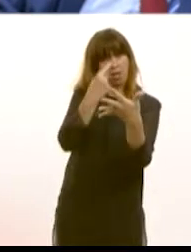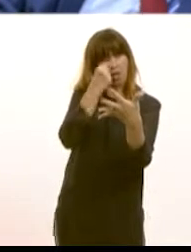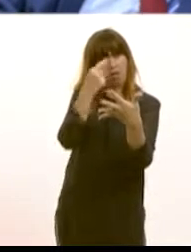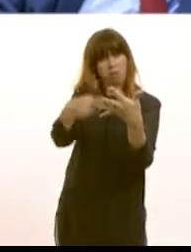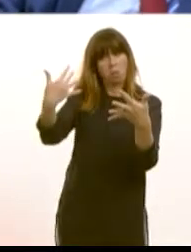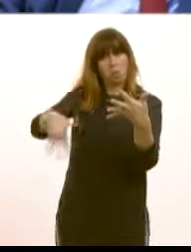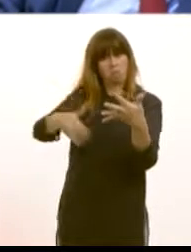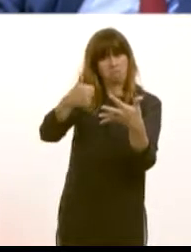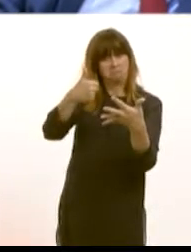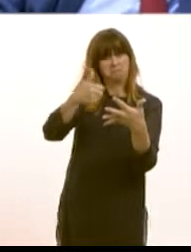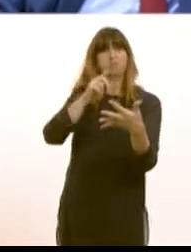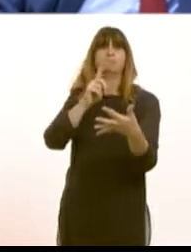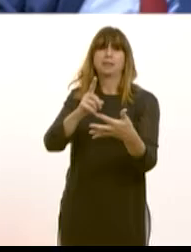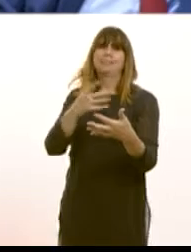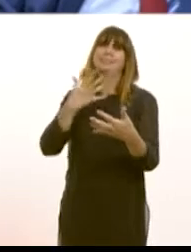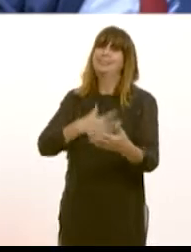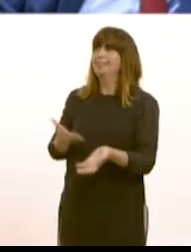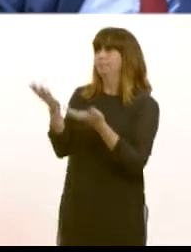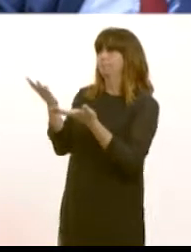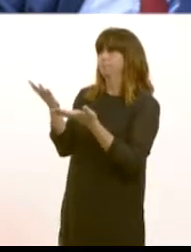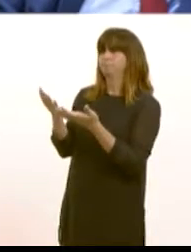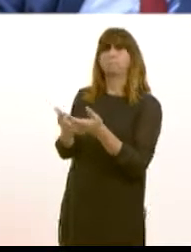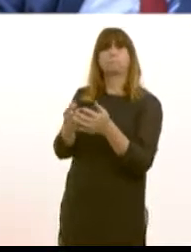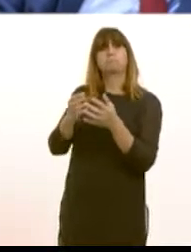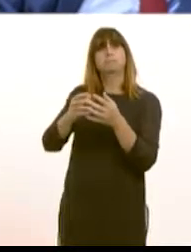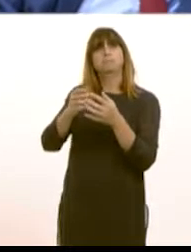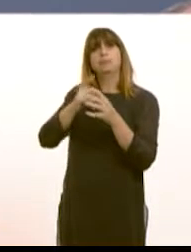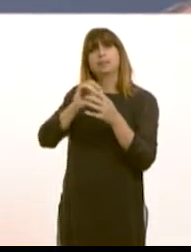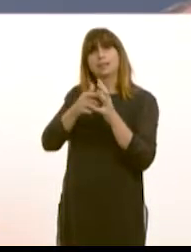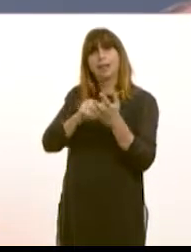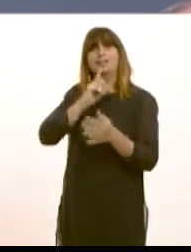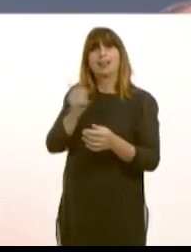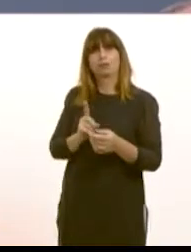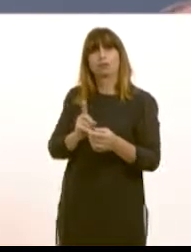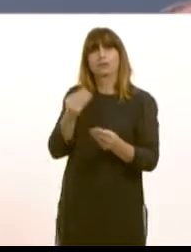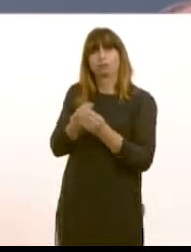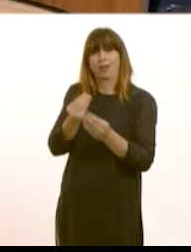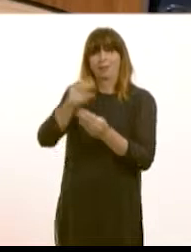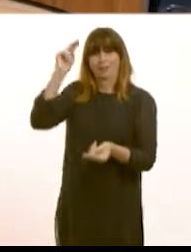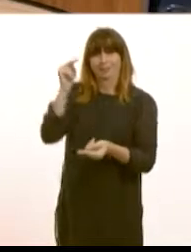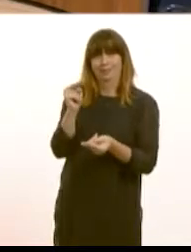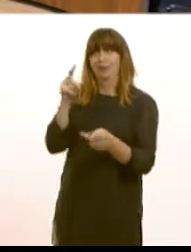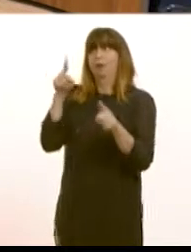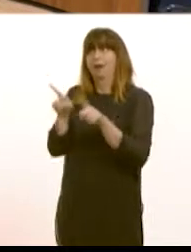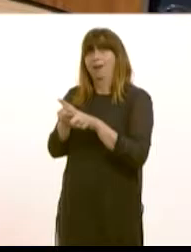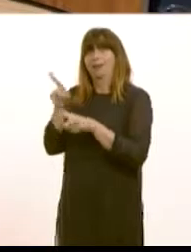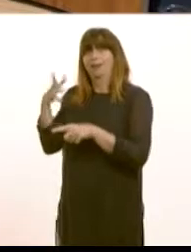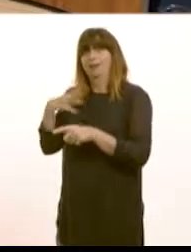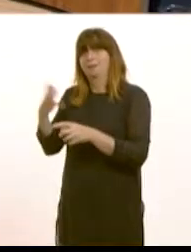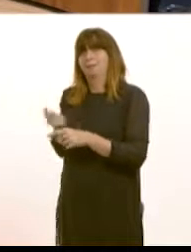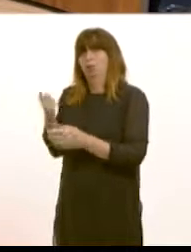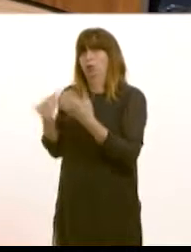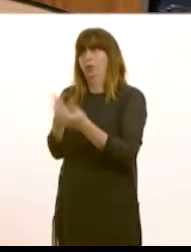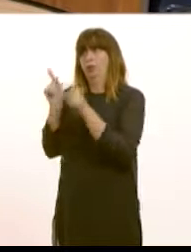now need to see progress on the two major issues, and we need to see that progress pretty soon. Caroline Jones. First